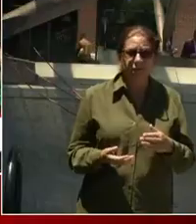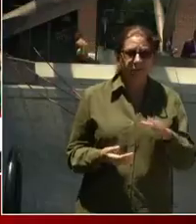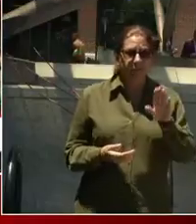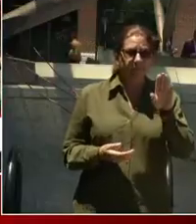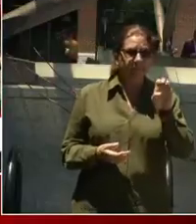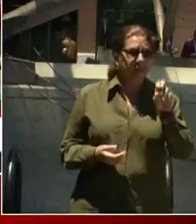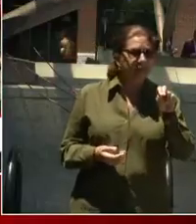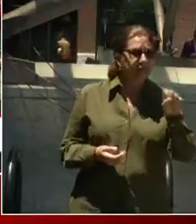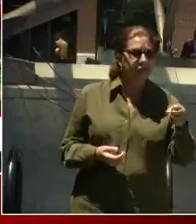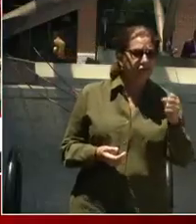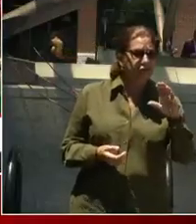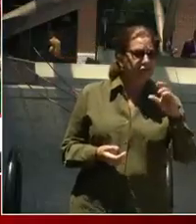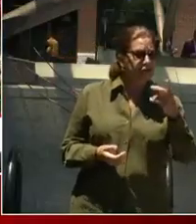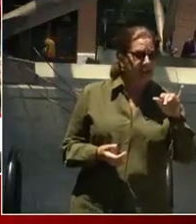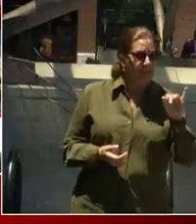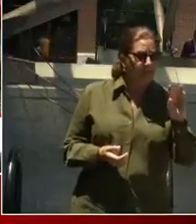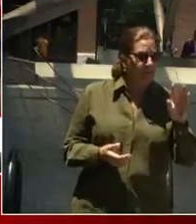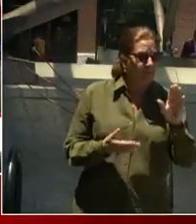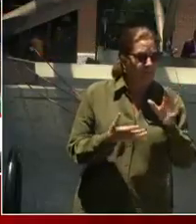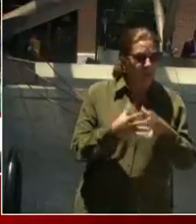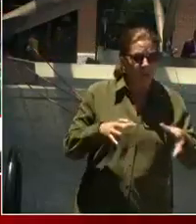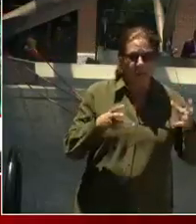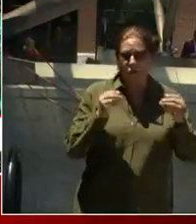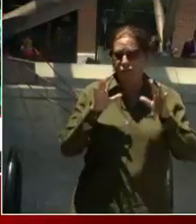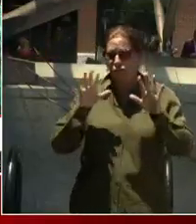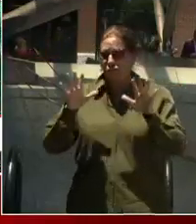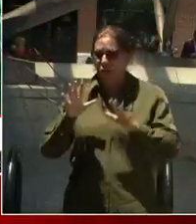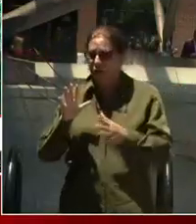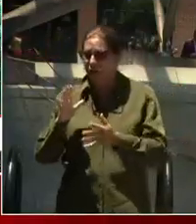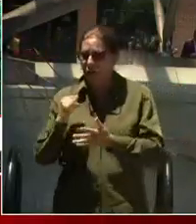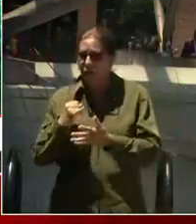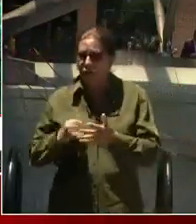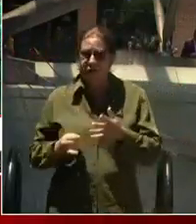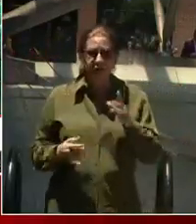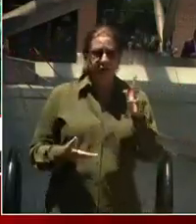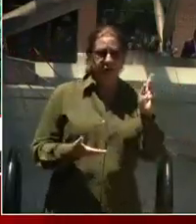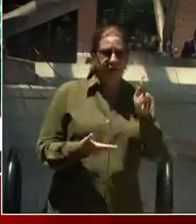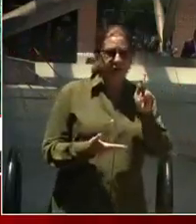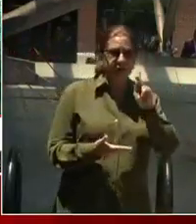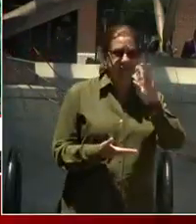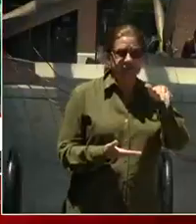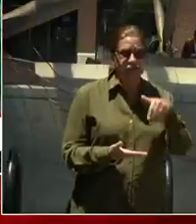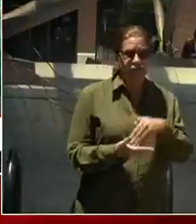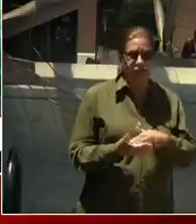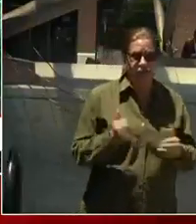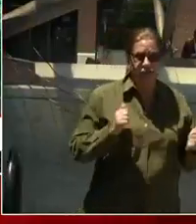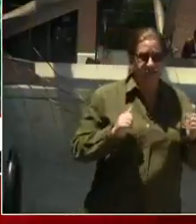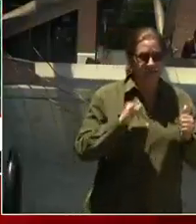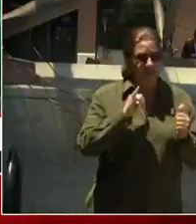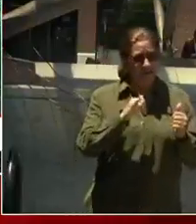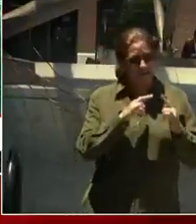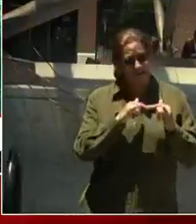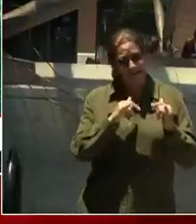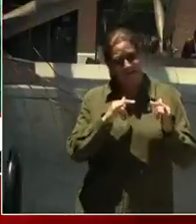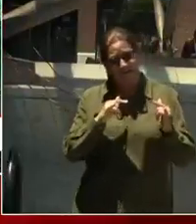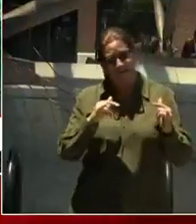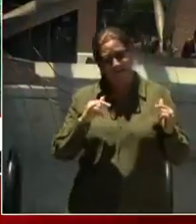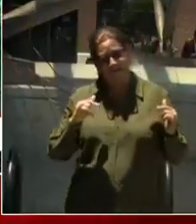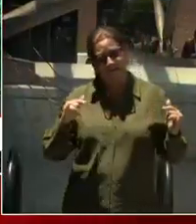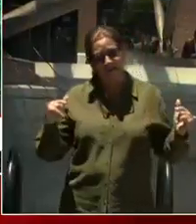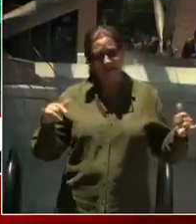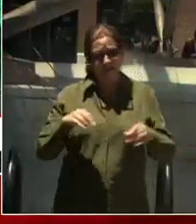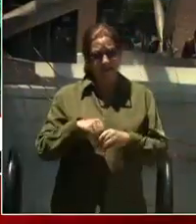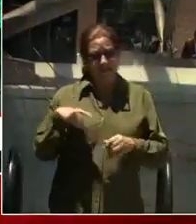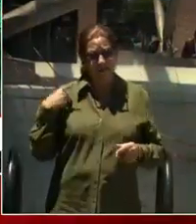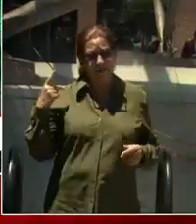wonderful art, the Kennedy Center. We want them to know about all of those things. We also want them to know that